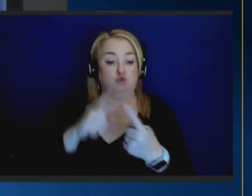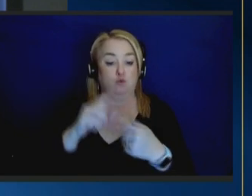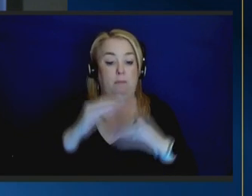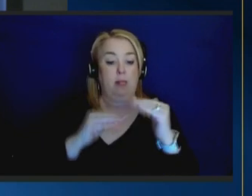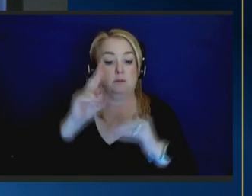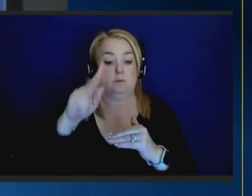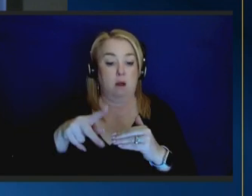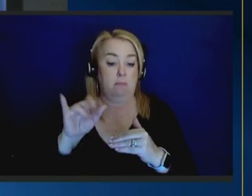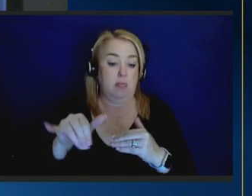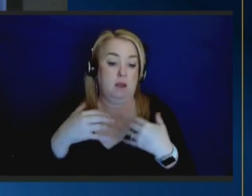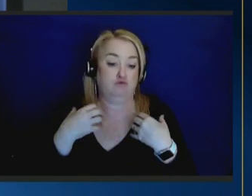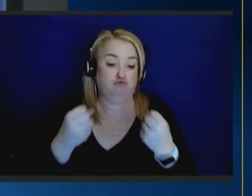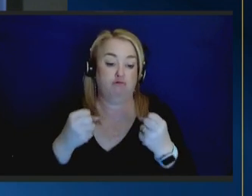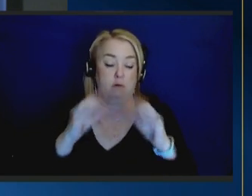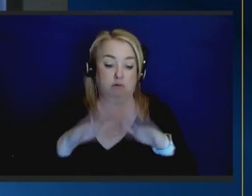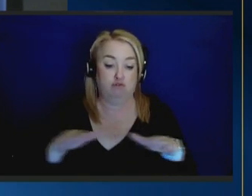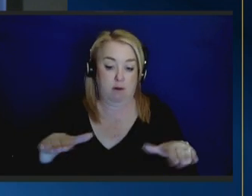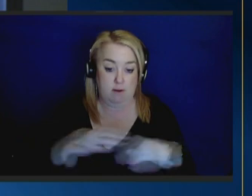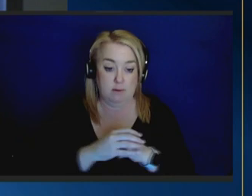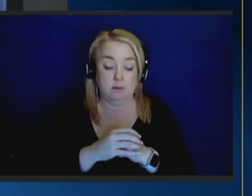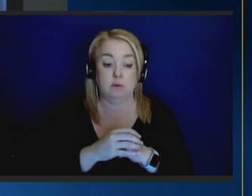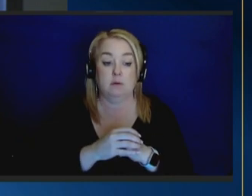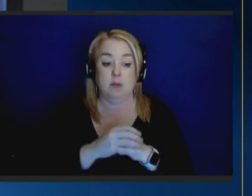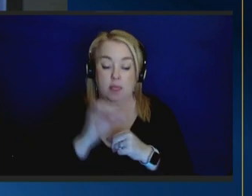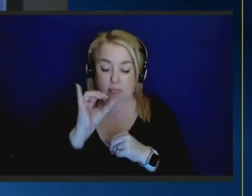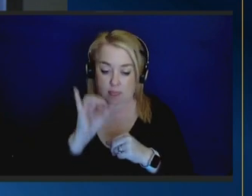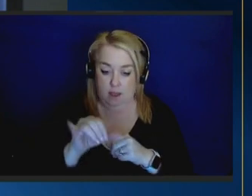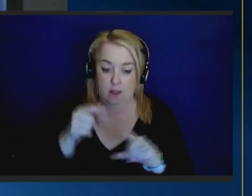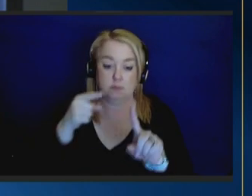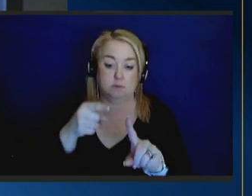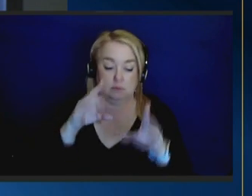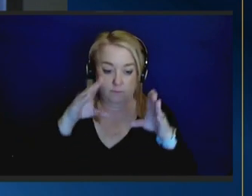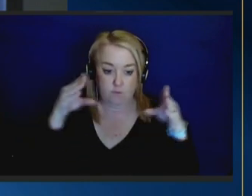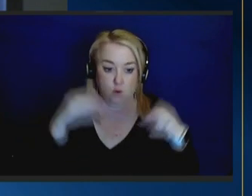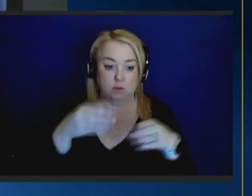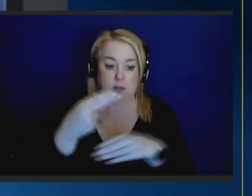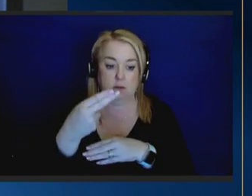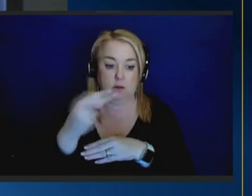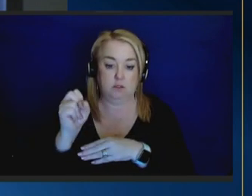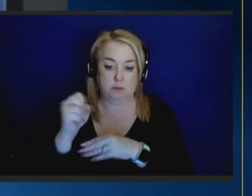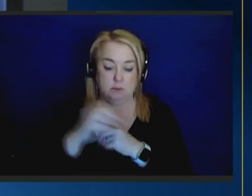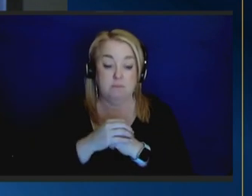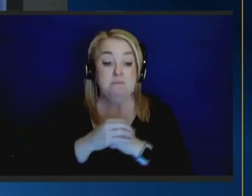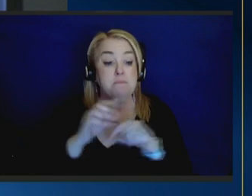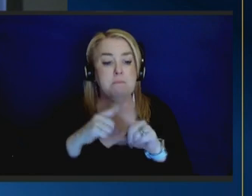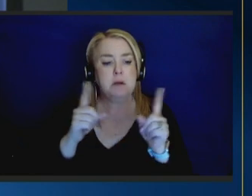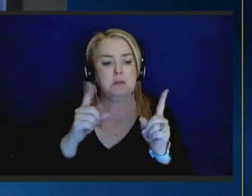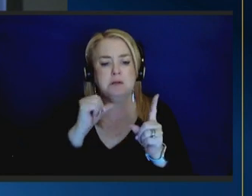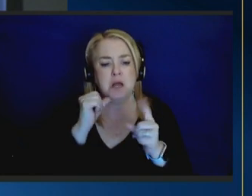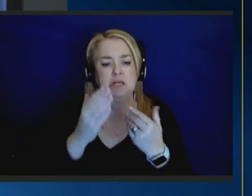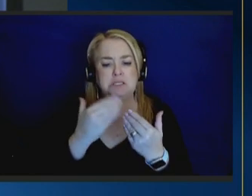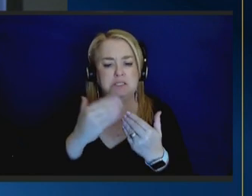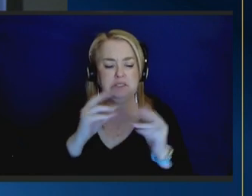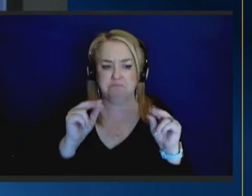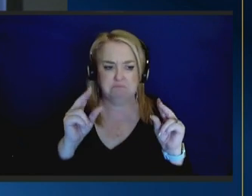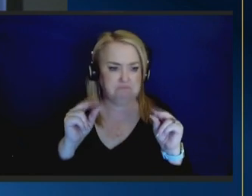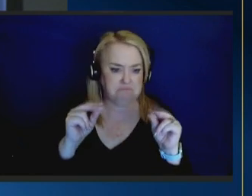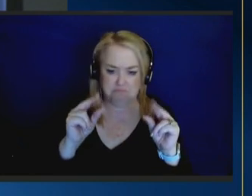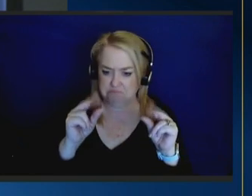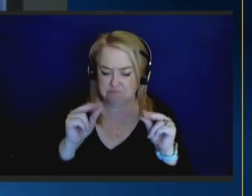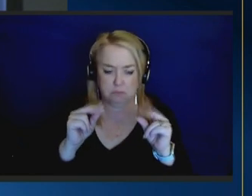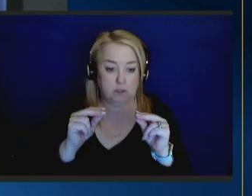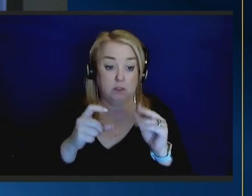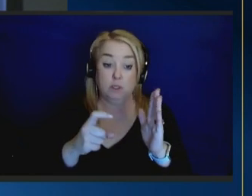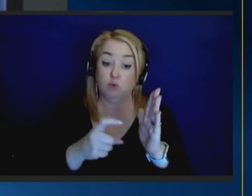and so that's what we're about at hhs but it doesn't just come easy it takes some